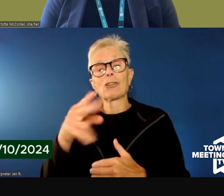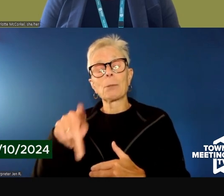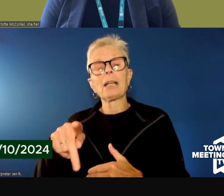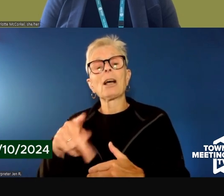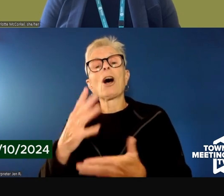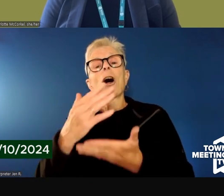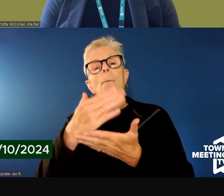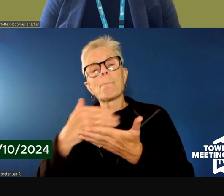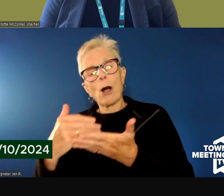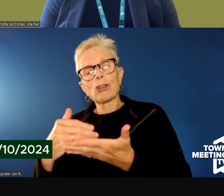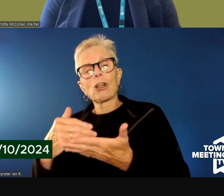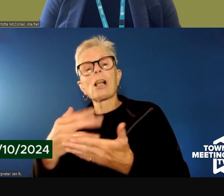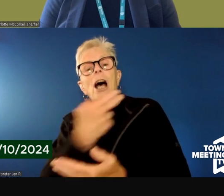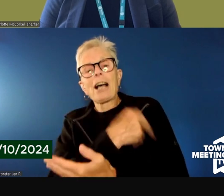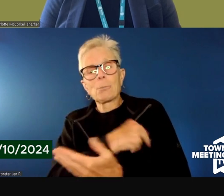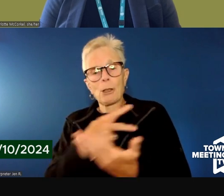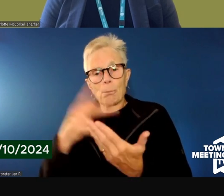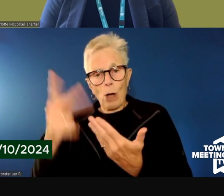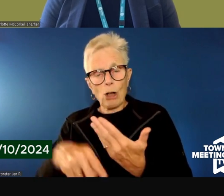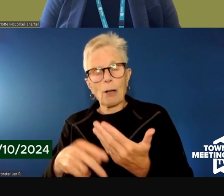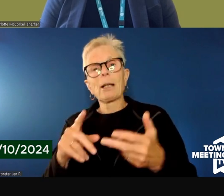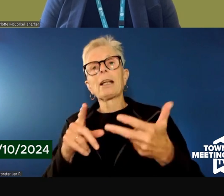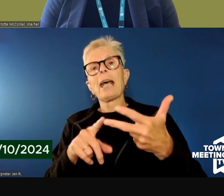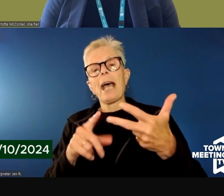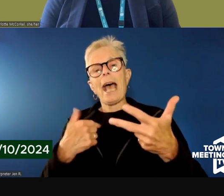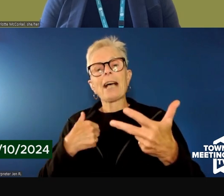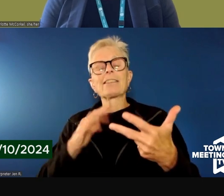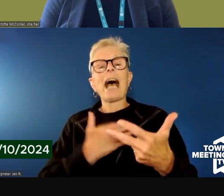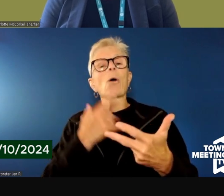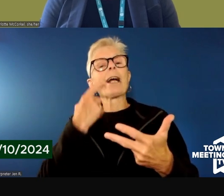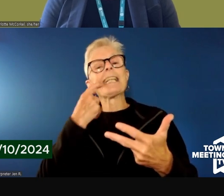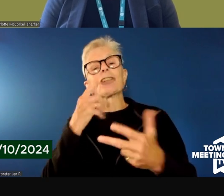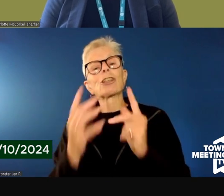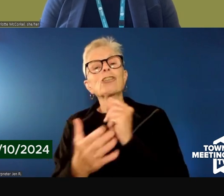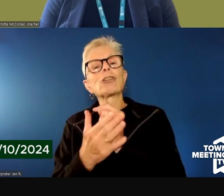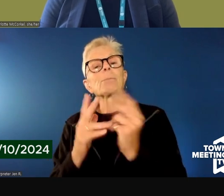Program. It also houses our Addiction Treatment Program.